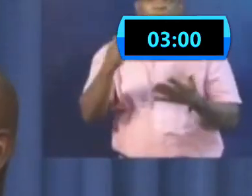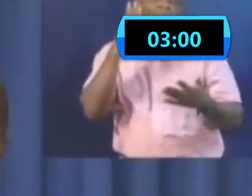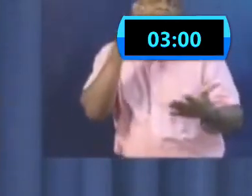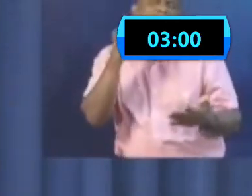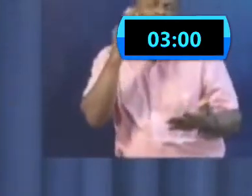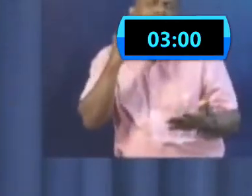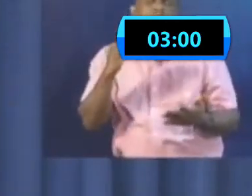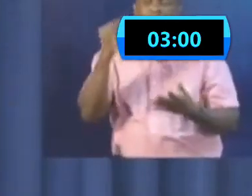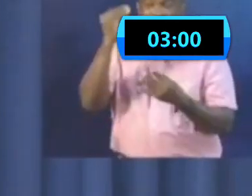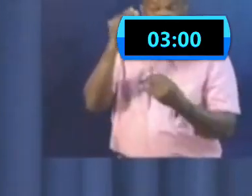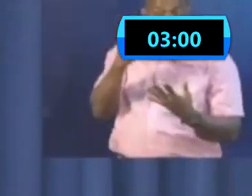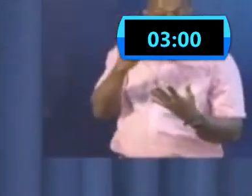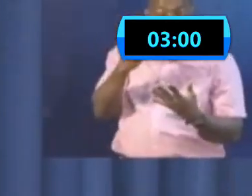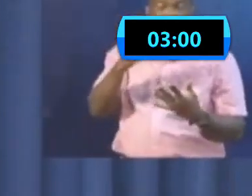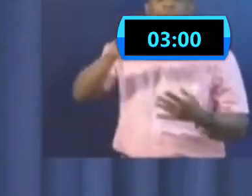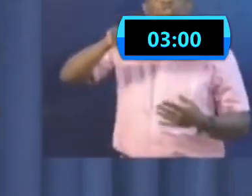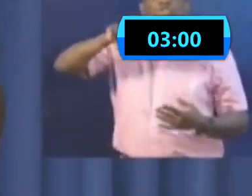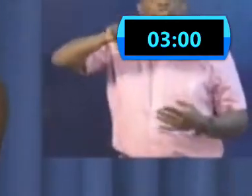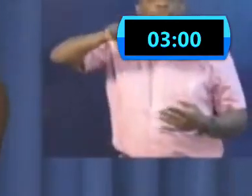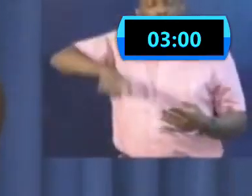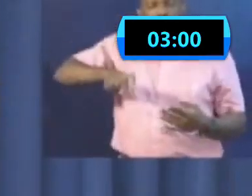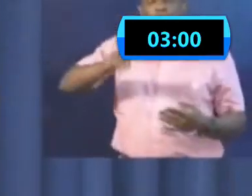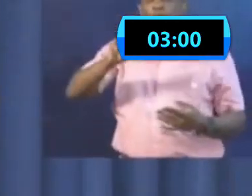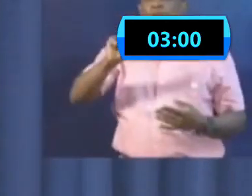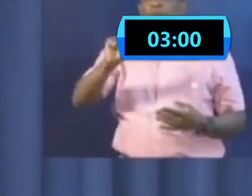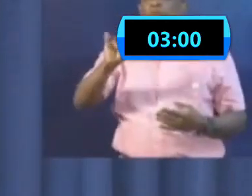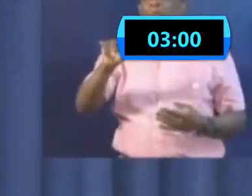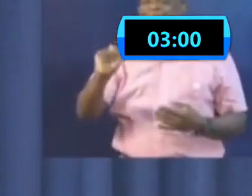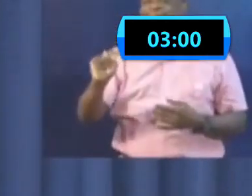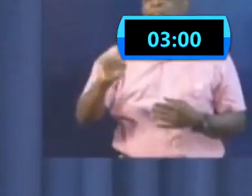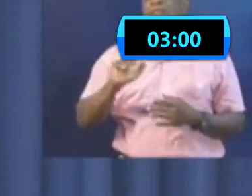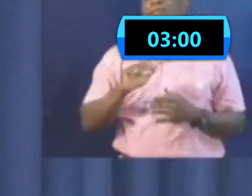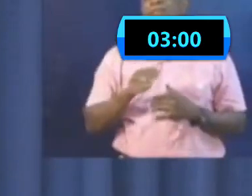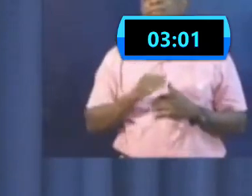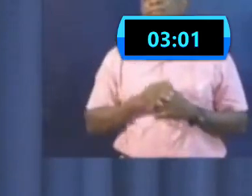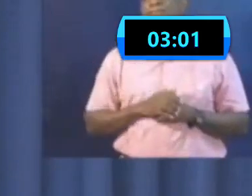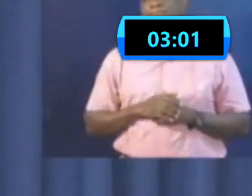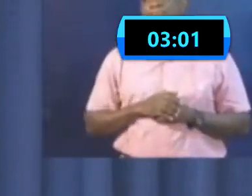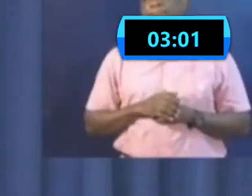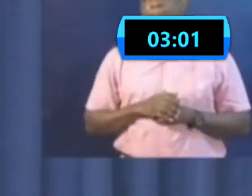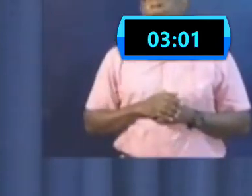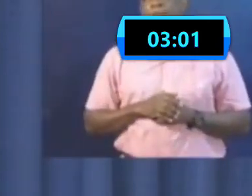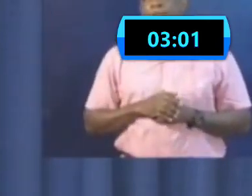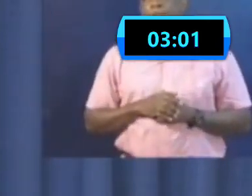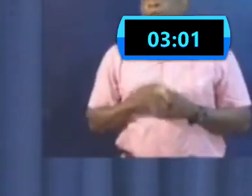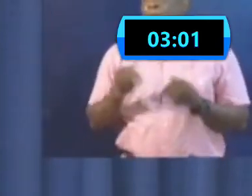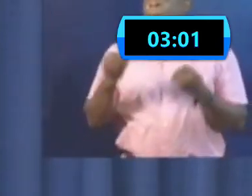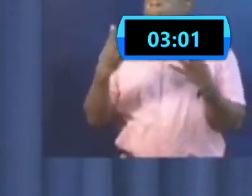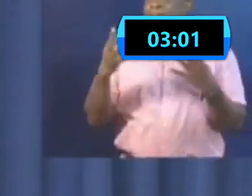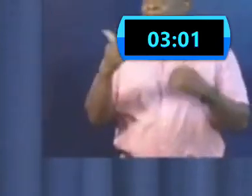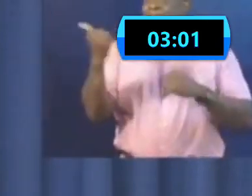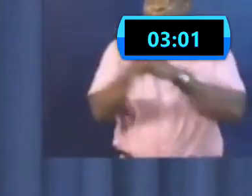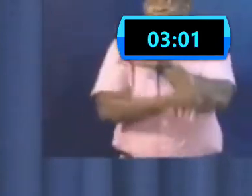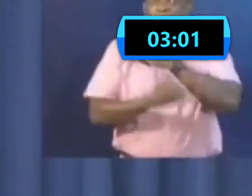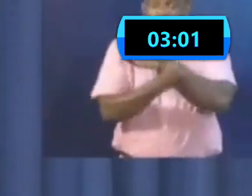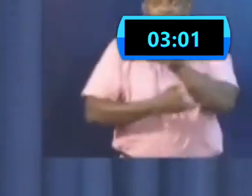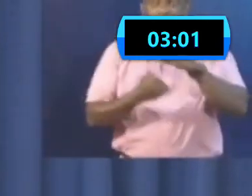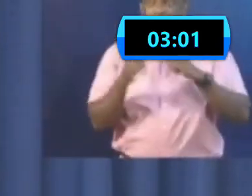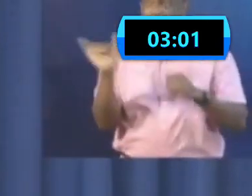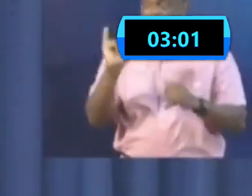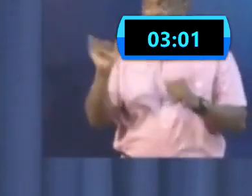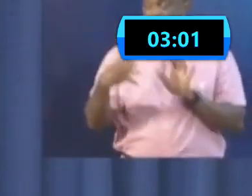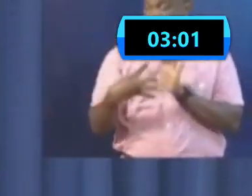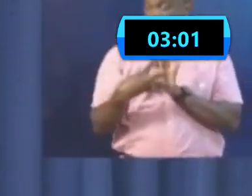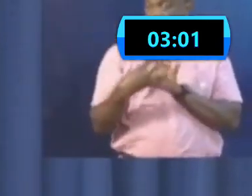as we law, I'm seeing there are number of other countries who are going this week, this week into, by the end of this week, this next